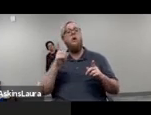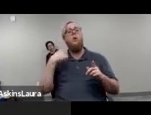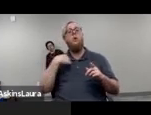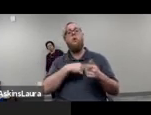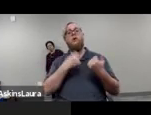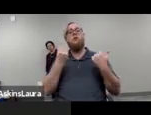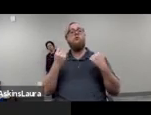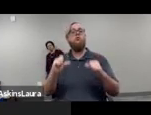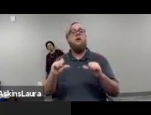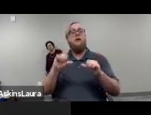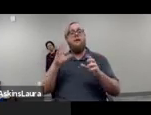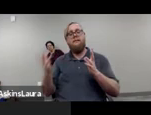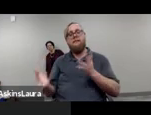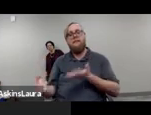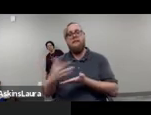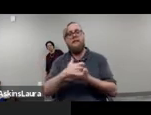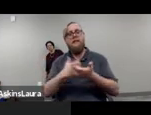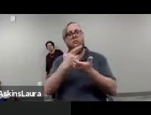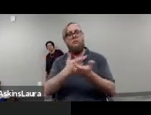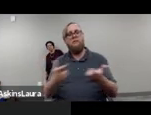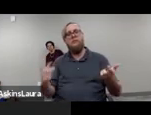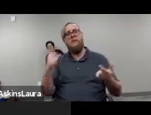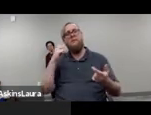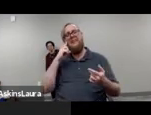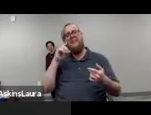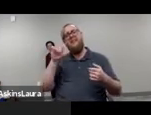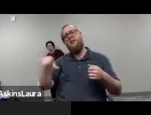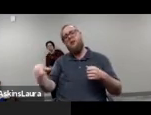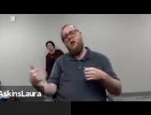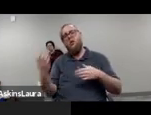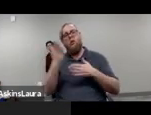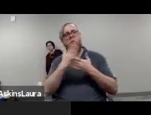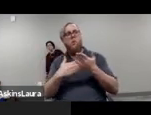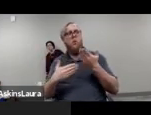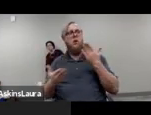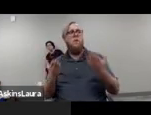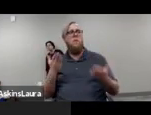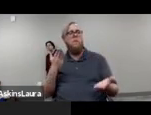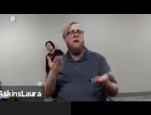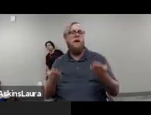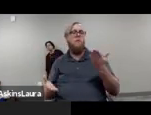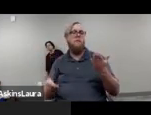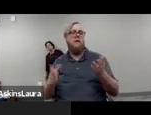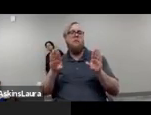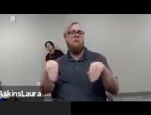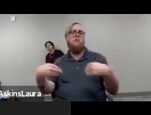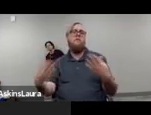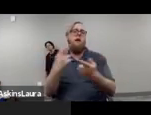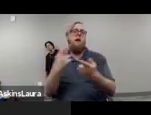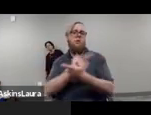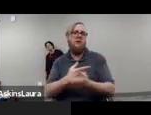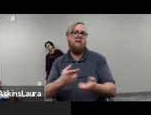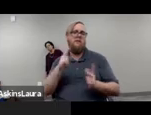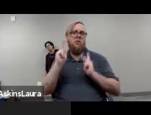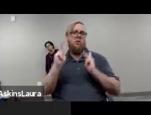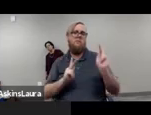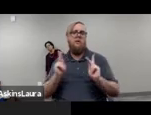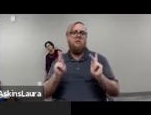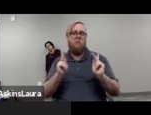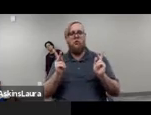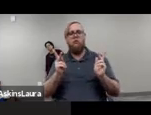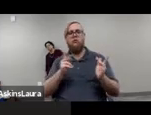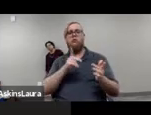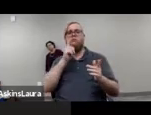trying to put together resource things I'm just thinking another component of that might be um giving some resources for people to actually